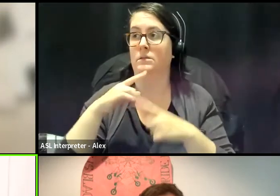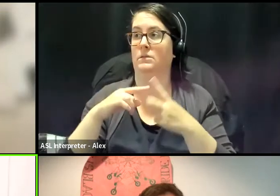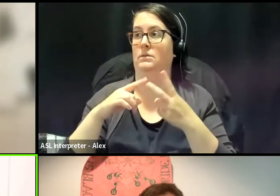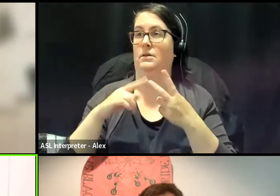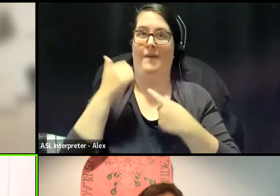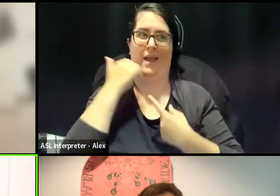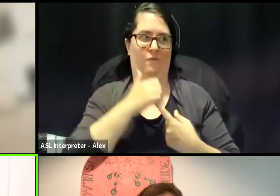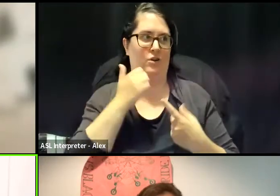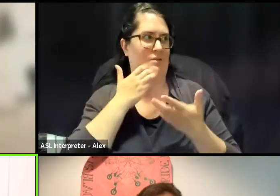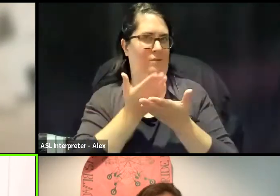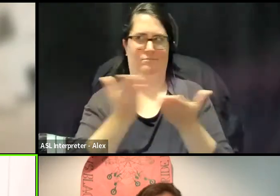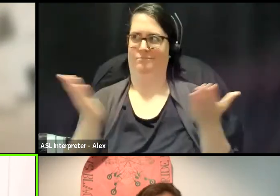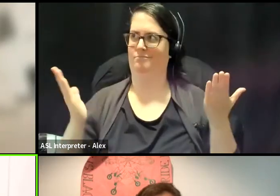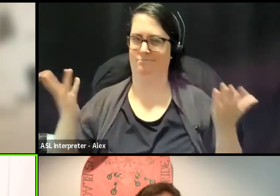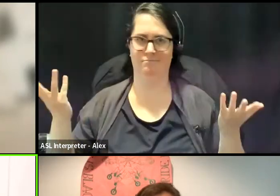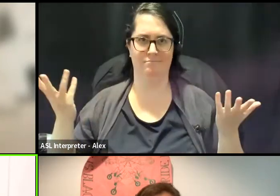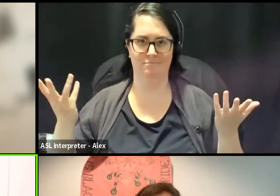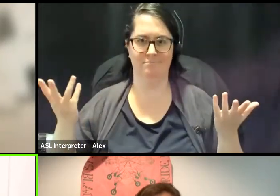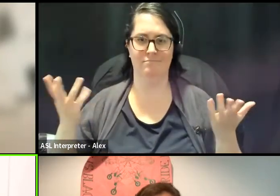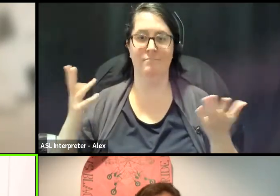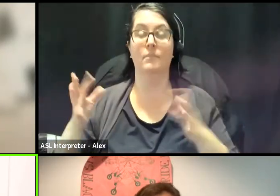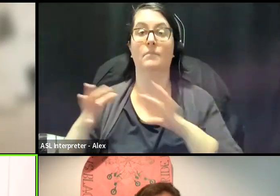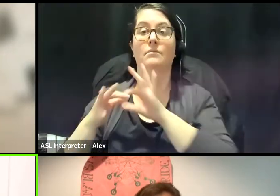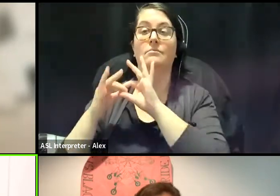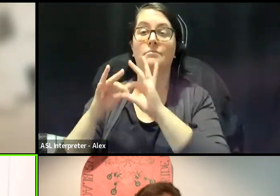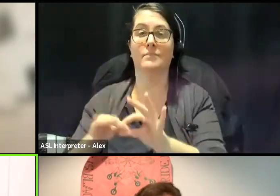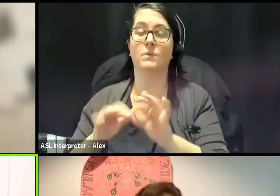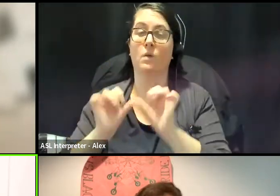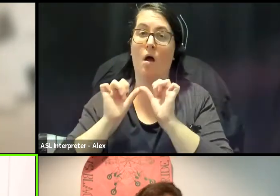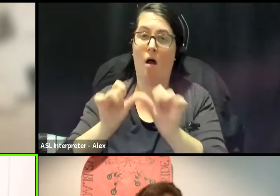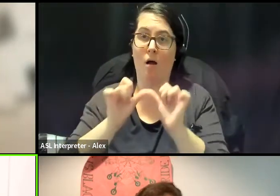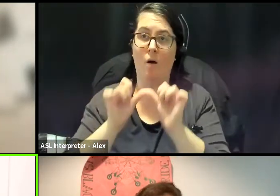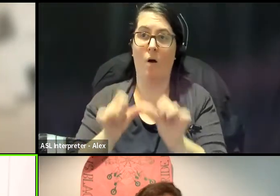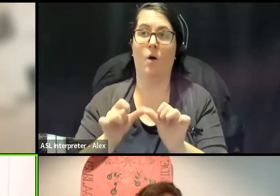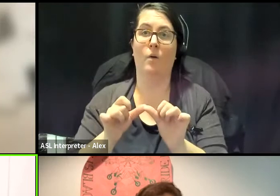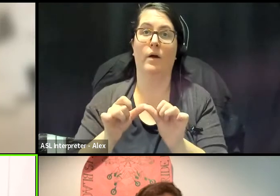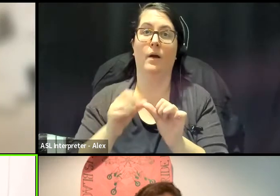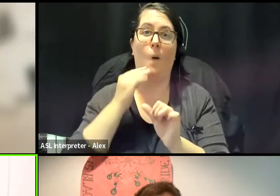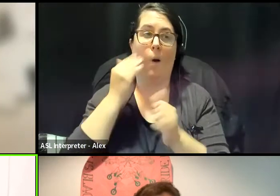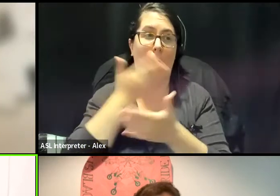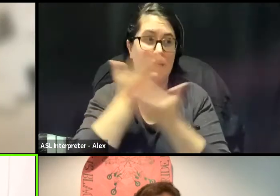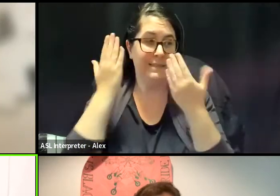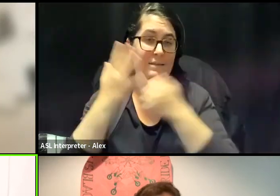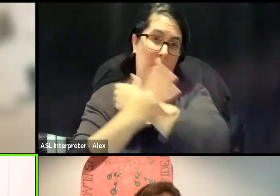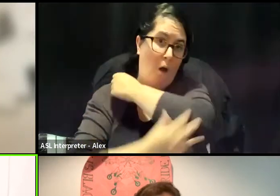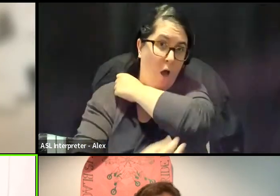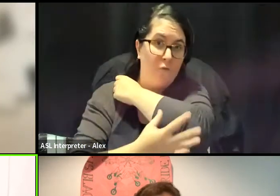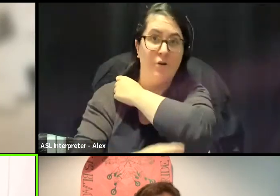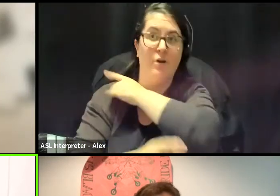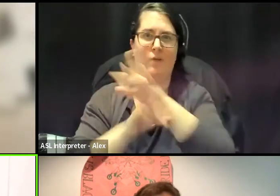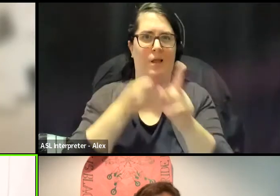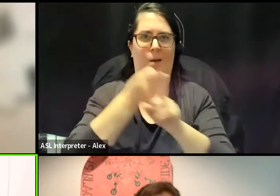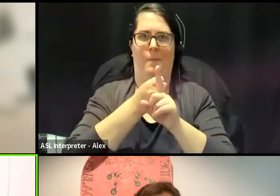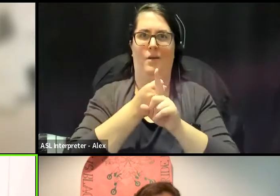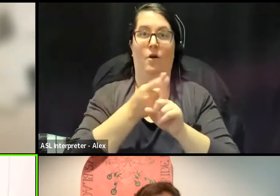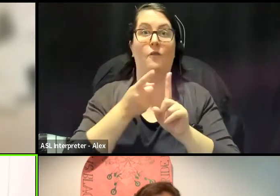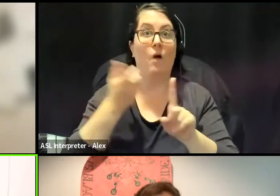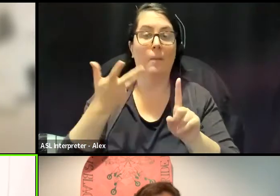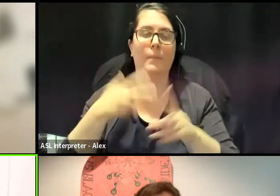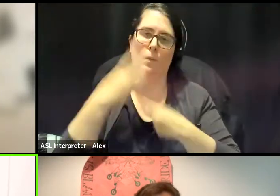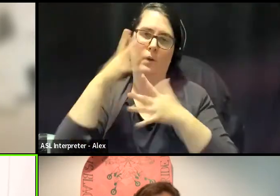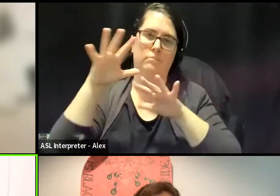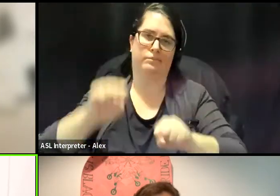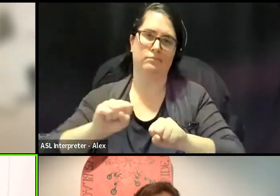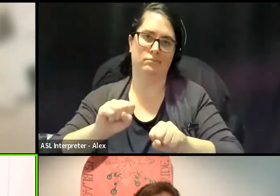every day. It's connected to the ongoing, you know, homelessness, poverty that's impacted by colonialization